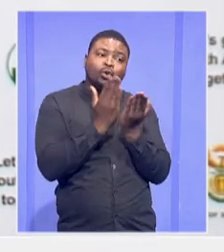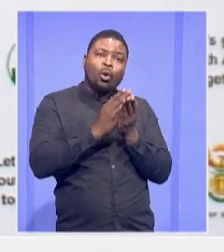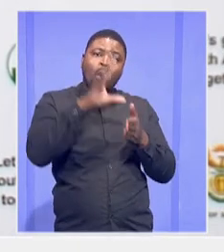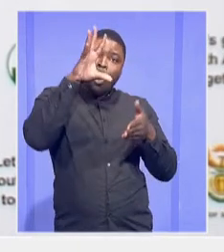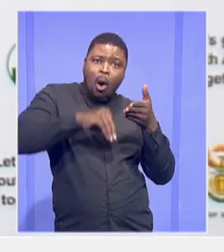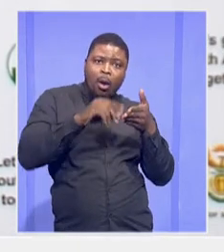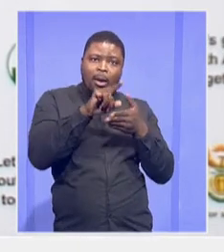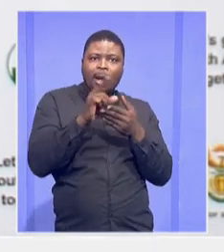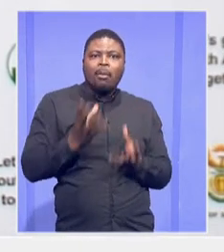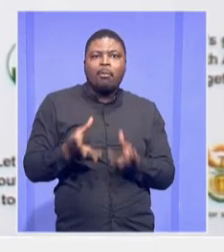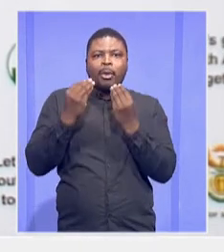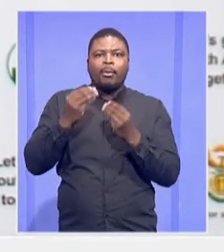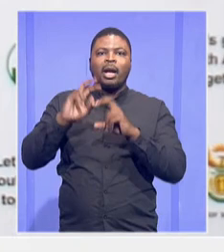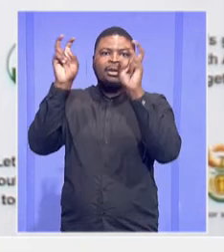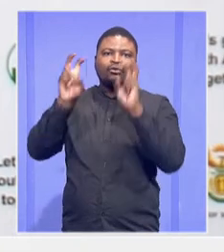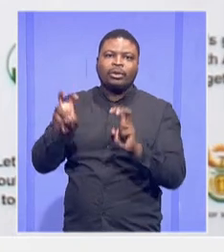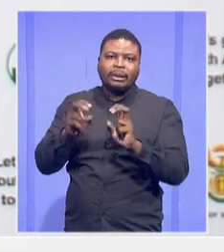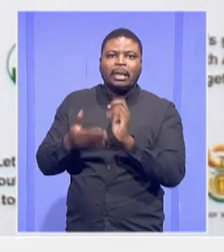electricity.